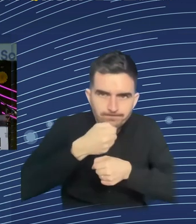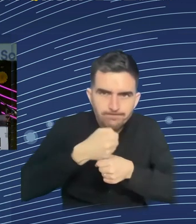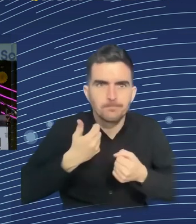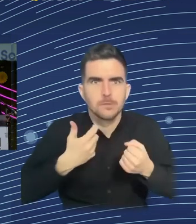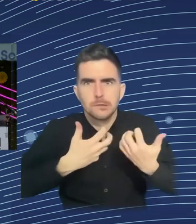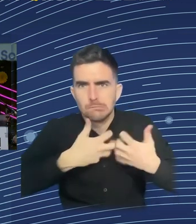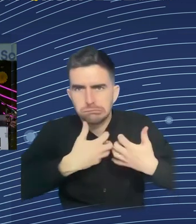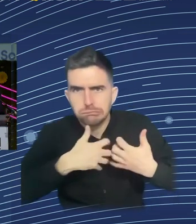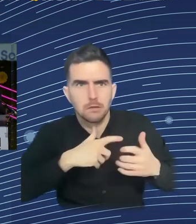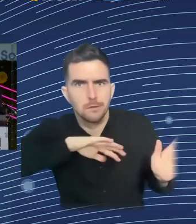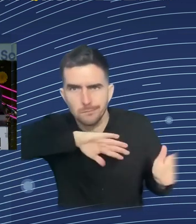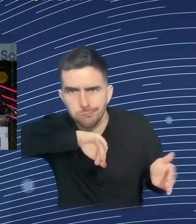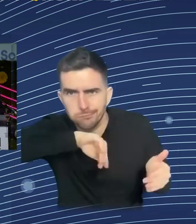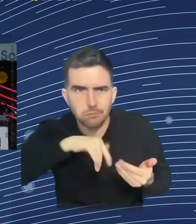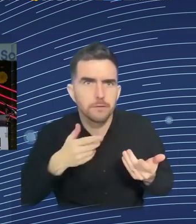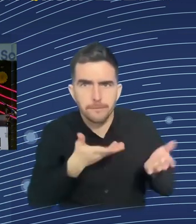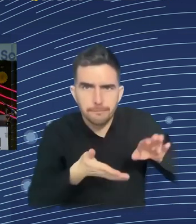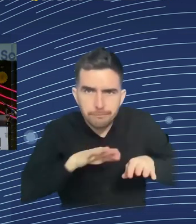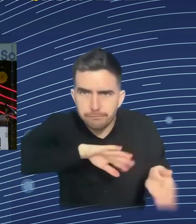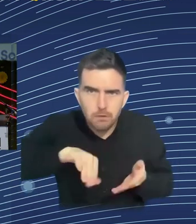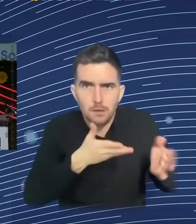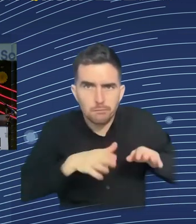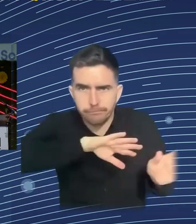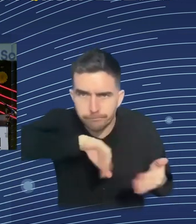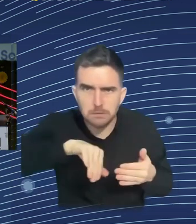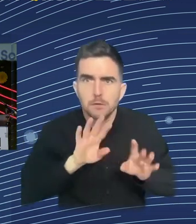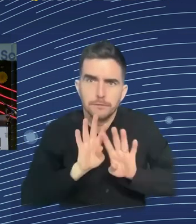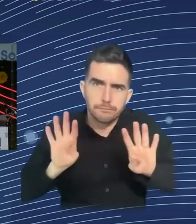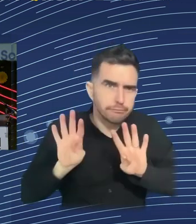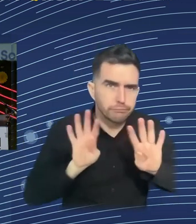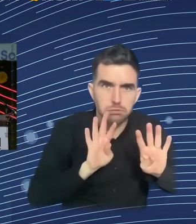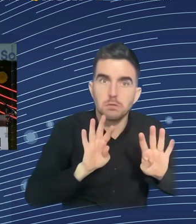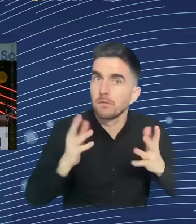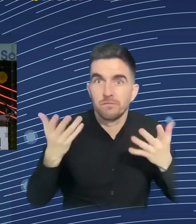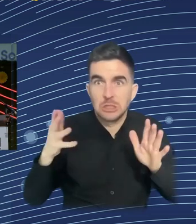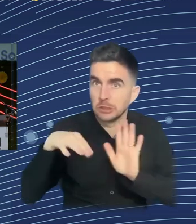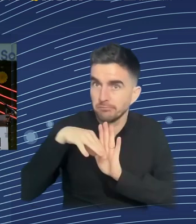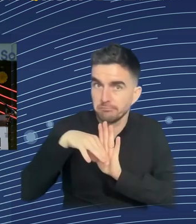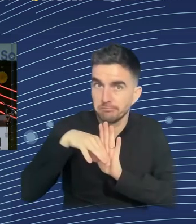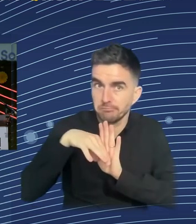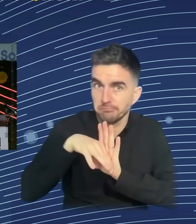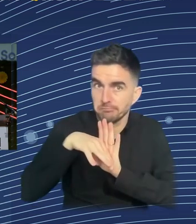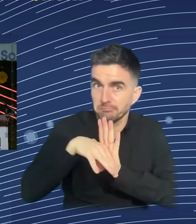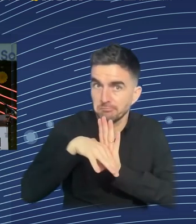was living. Now, we come now to the 1970s and the third industrial revolution. That's the computers.